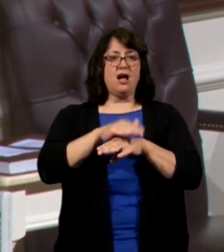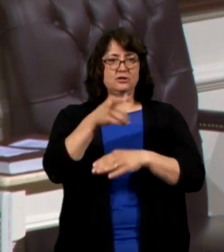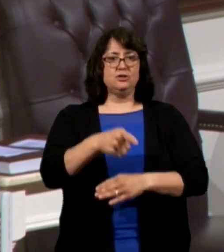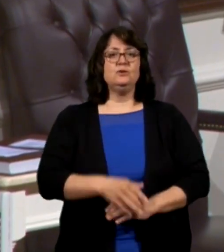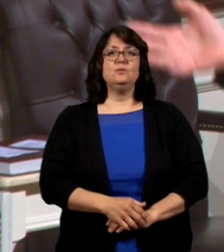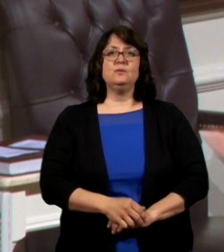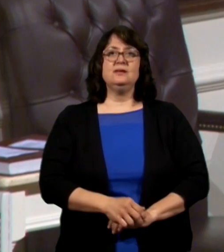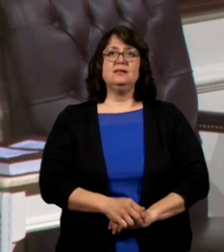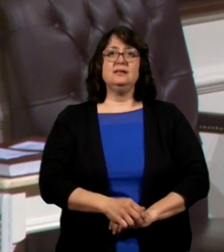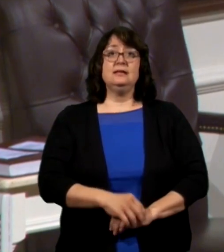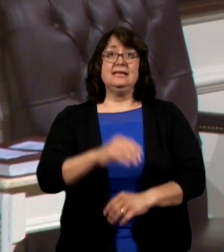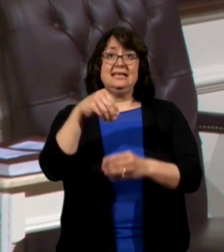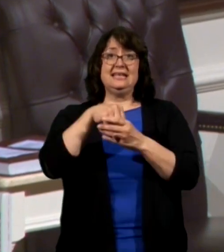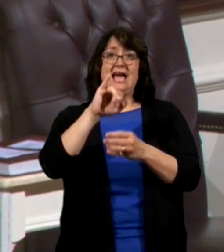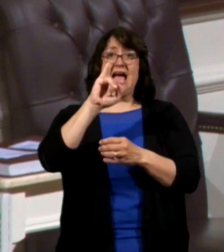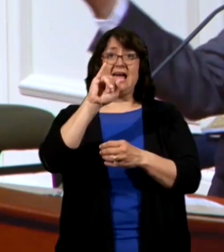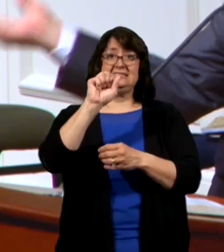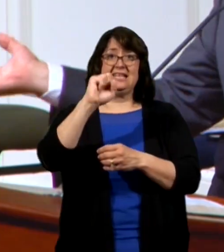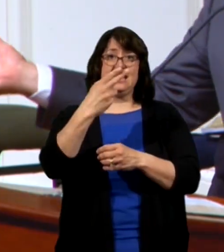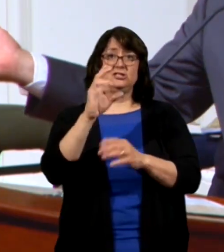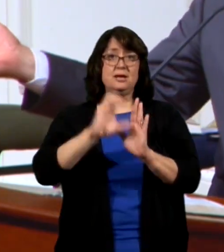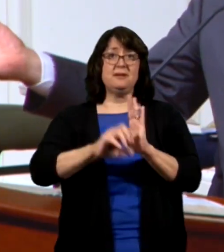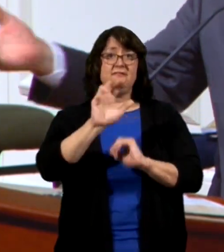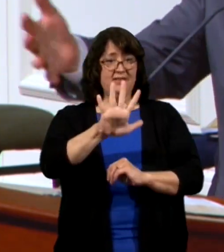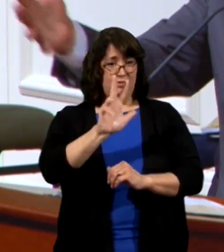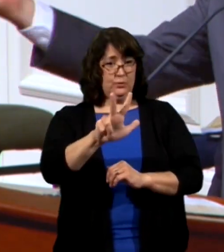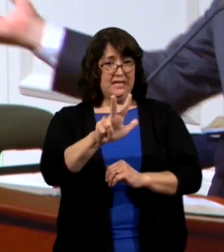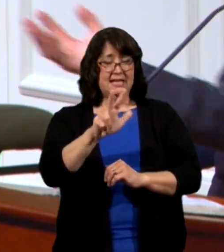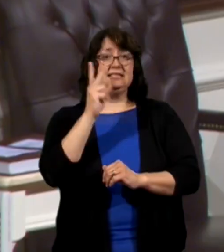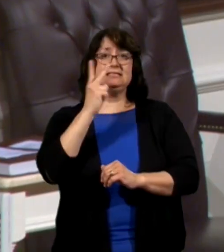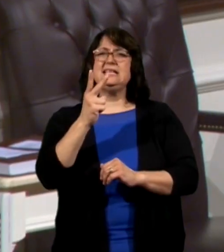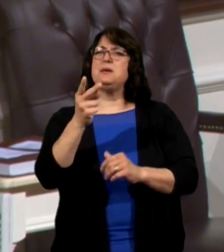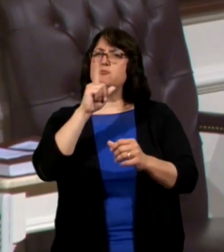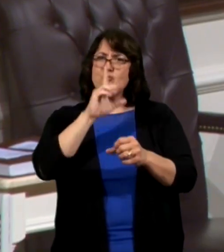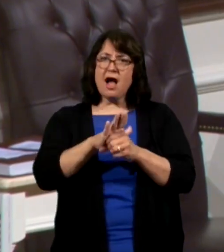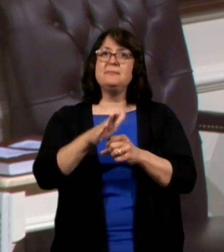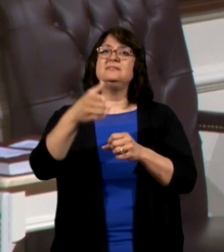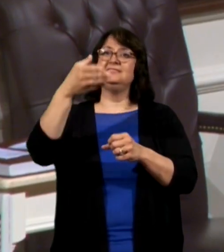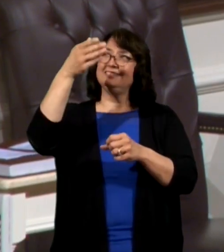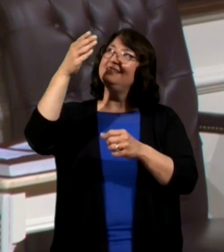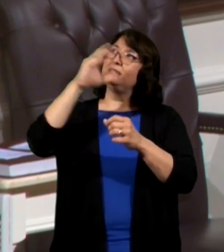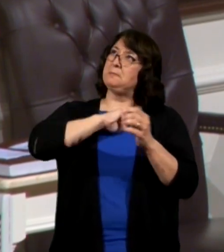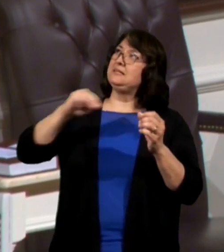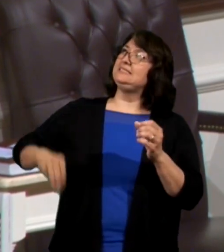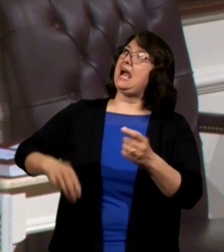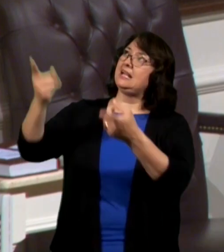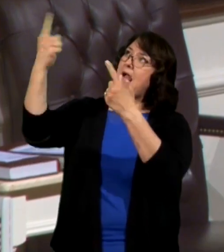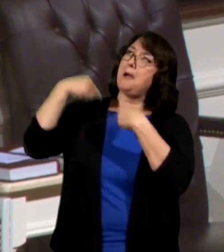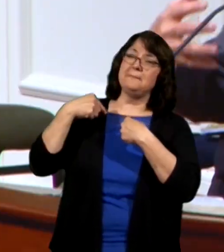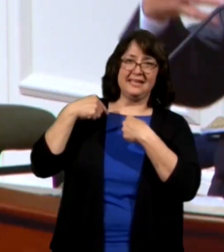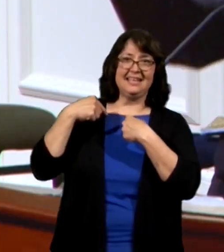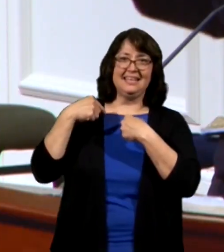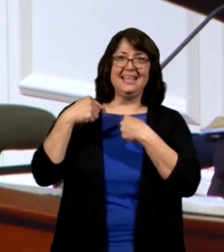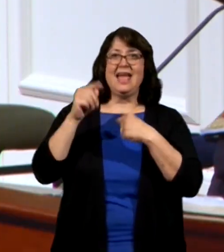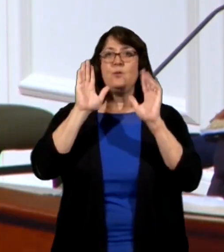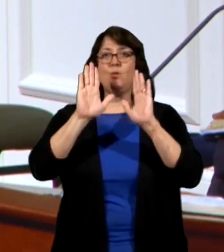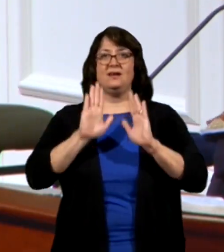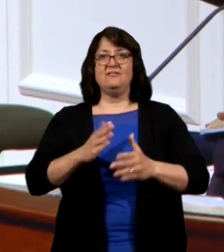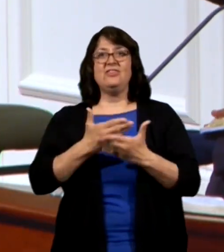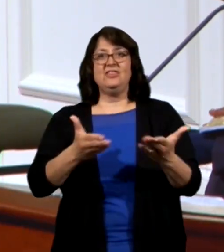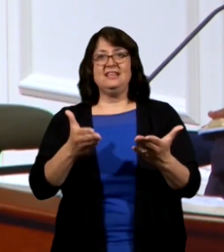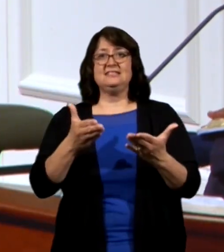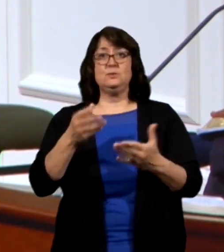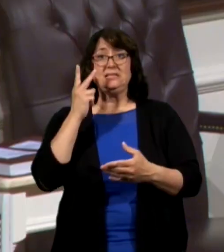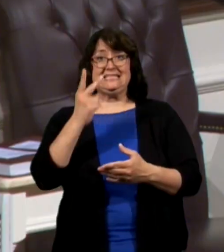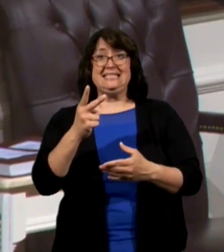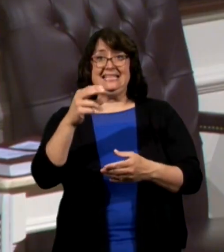And by the time you get to Isaiah 53, all the promises of a coming Messiah and some wonderful things and this